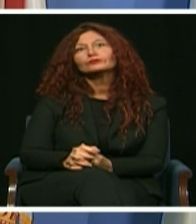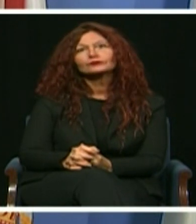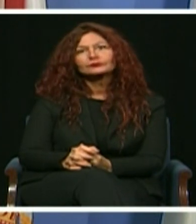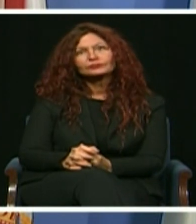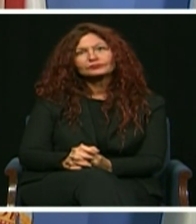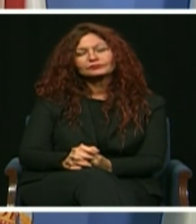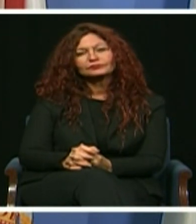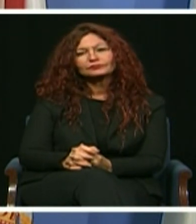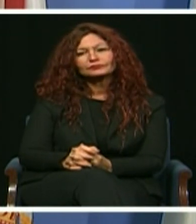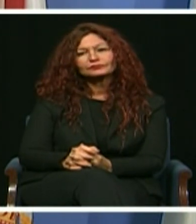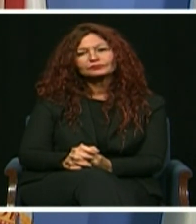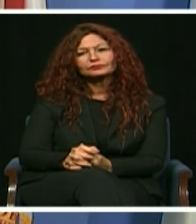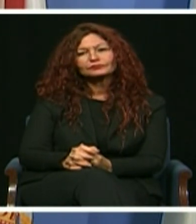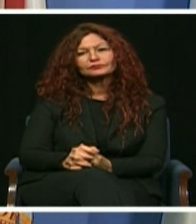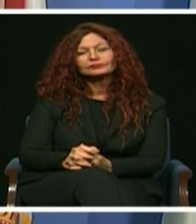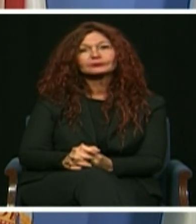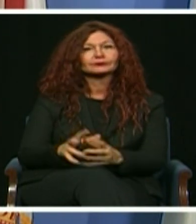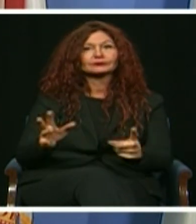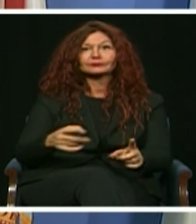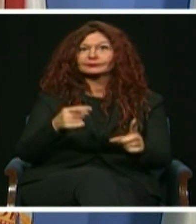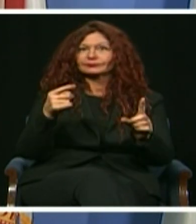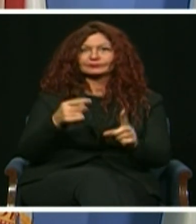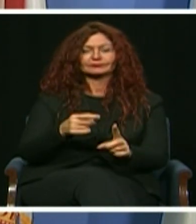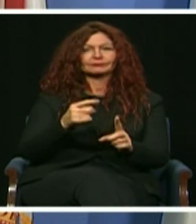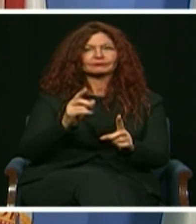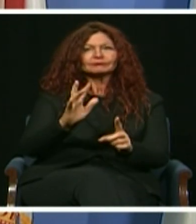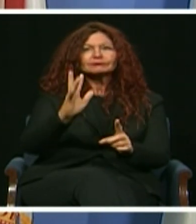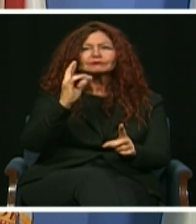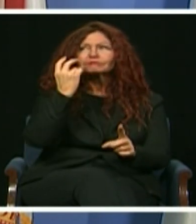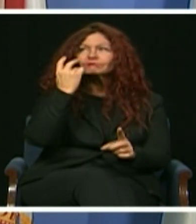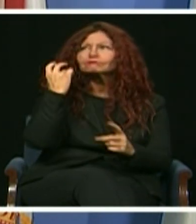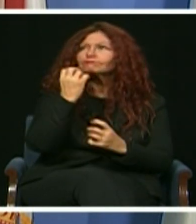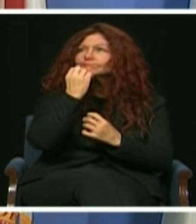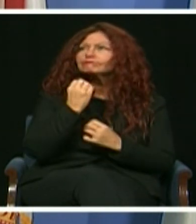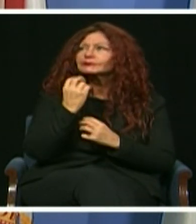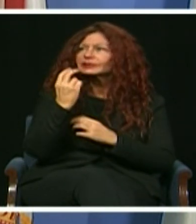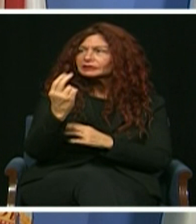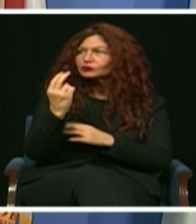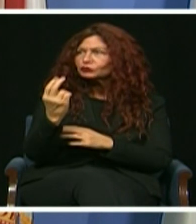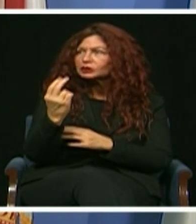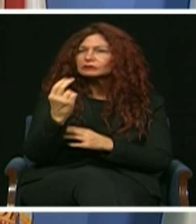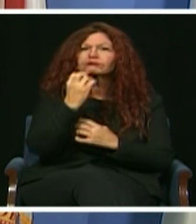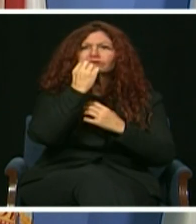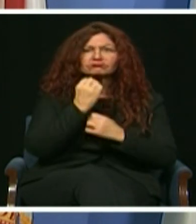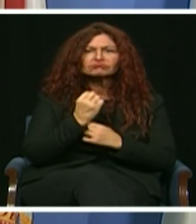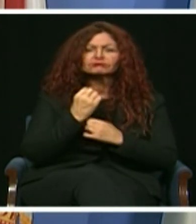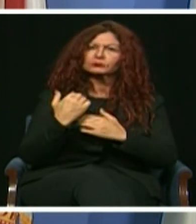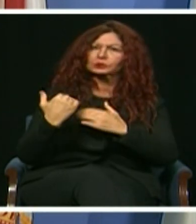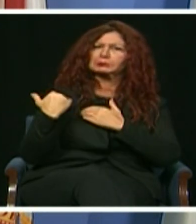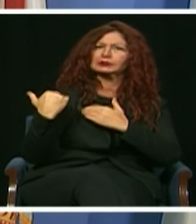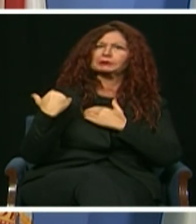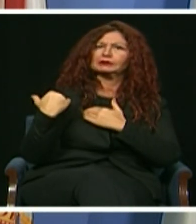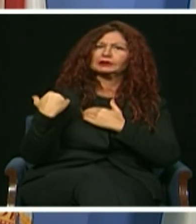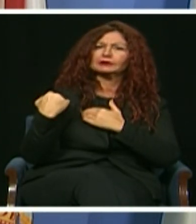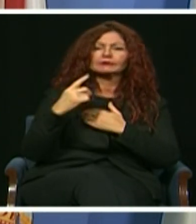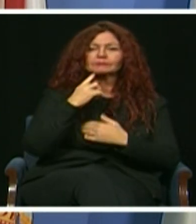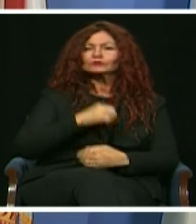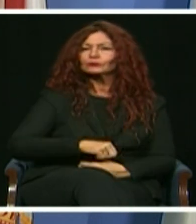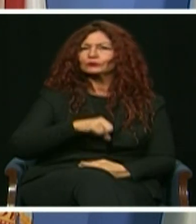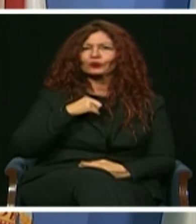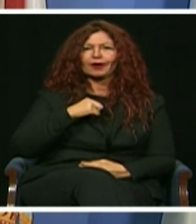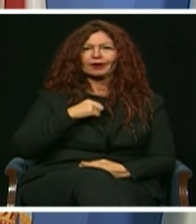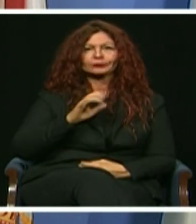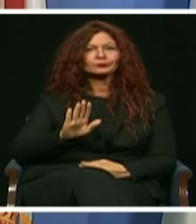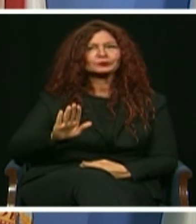It's with the sense of history and responsibility for the work ahead that I am proud and humbled to serve as your mayor and to continue the